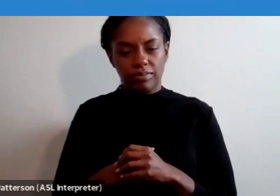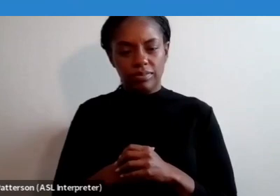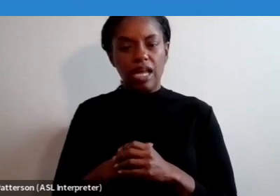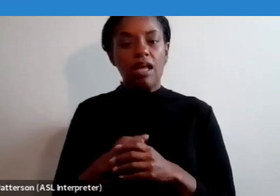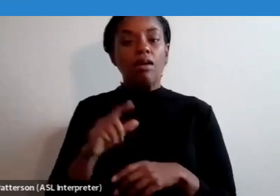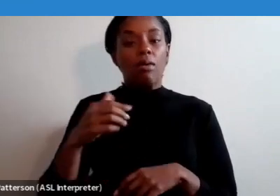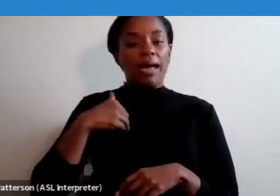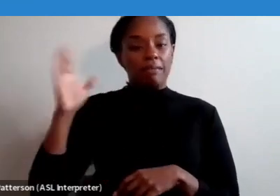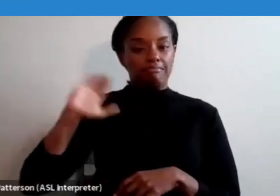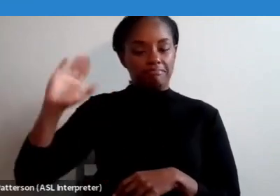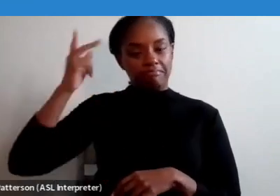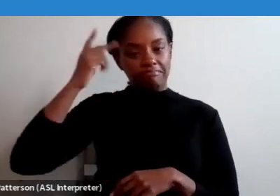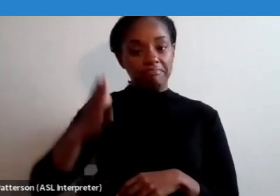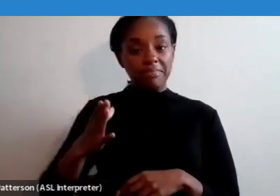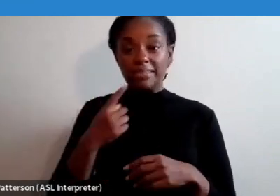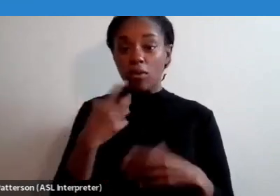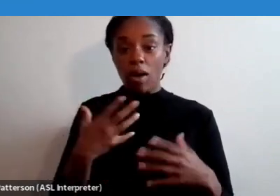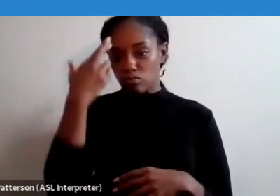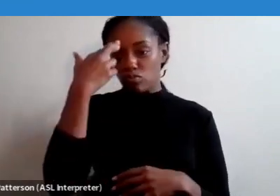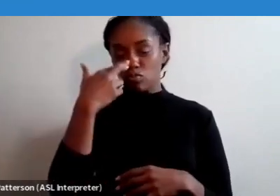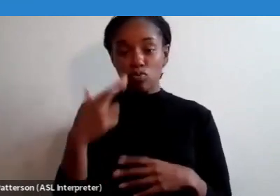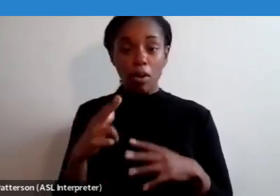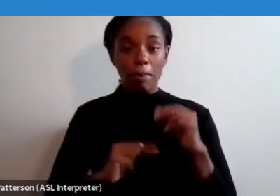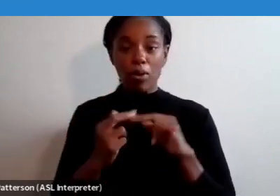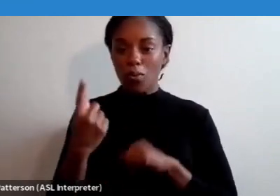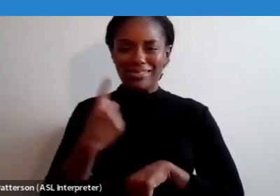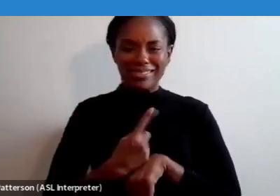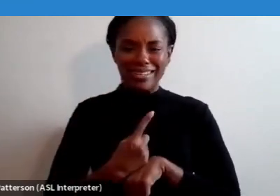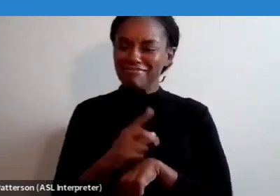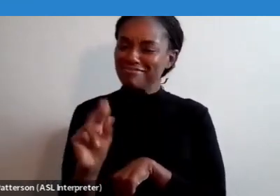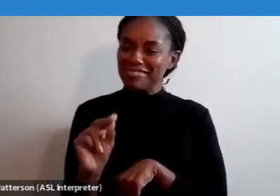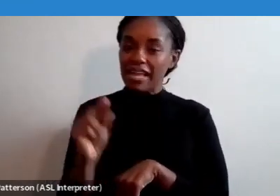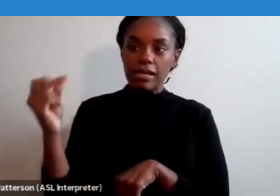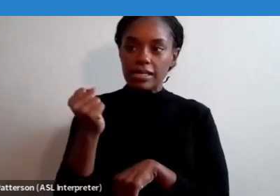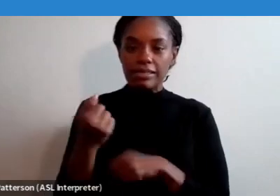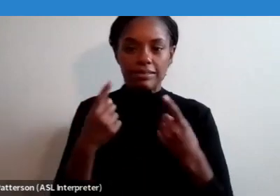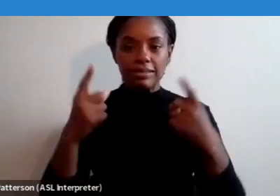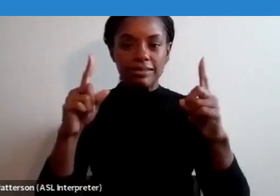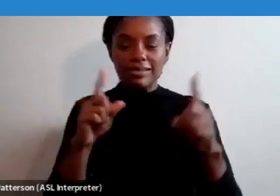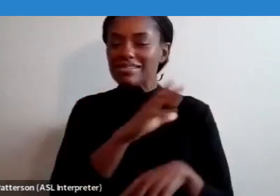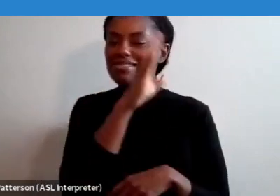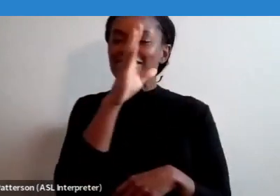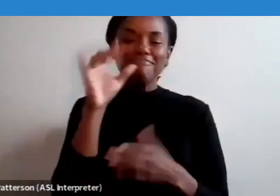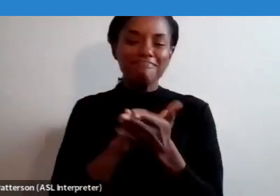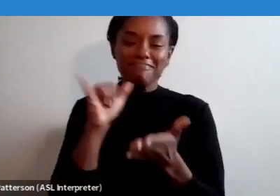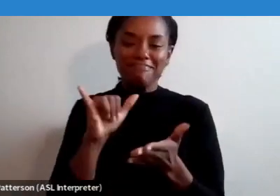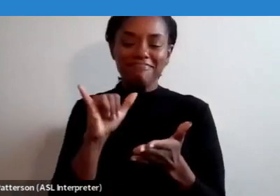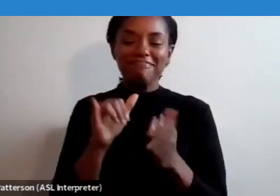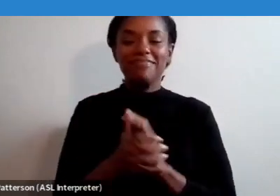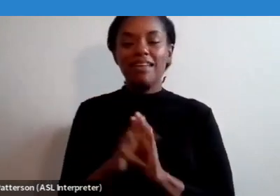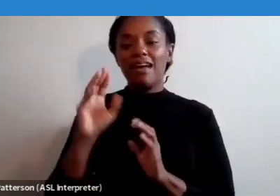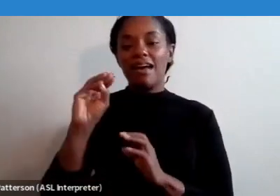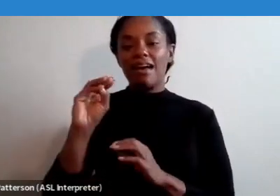He said, Rome was not built in a day. Instant success is never possible. Competence results only from